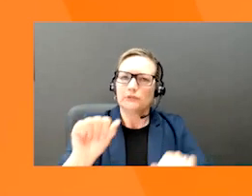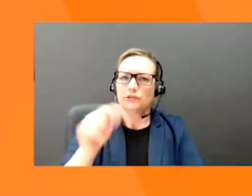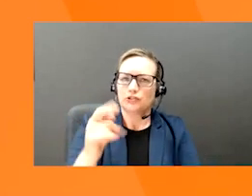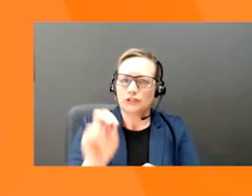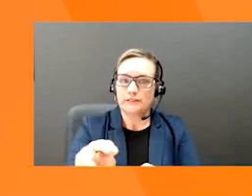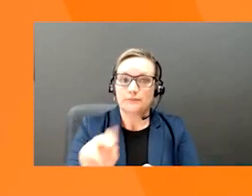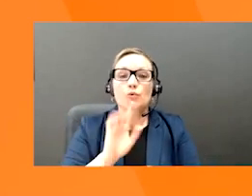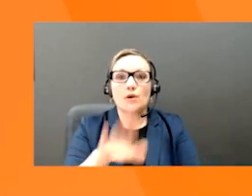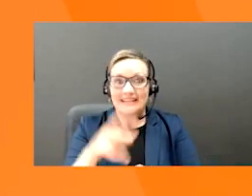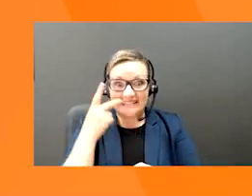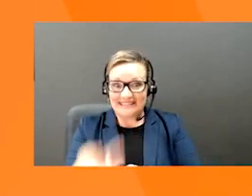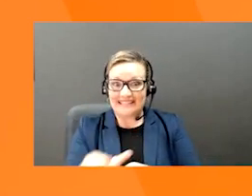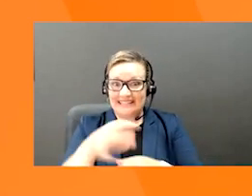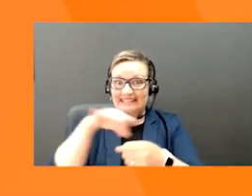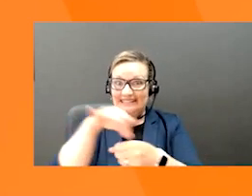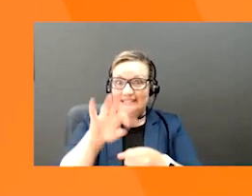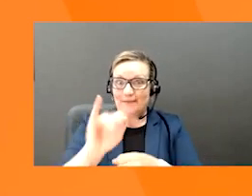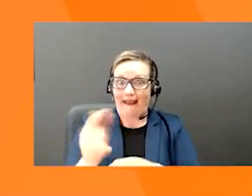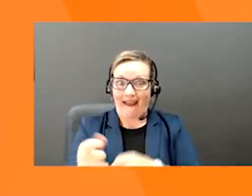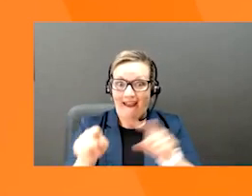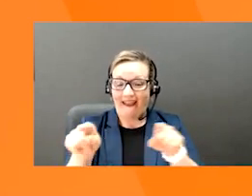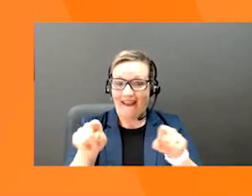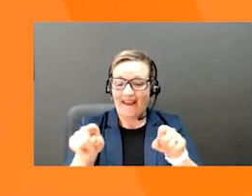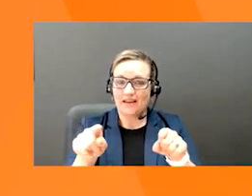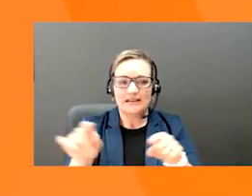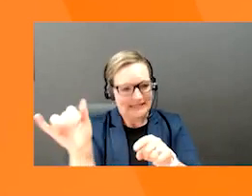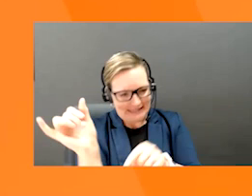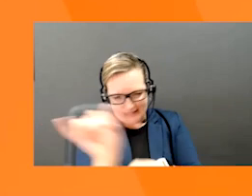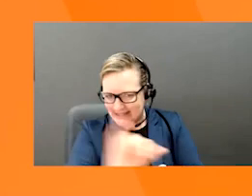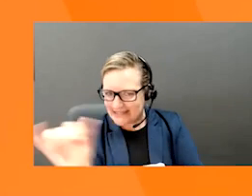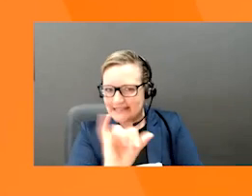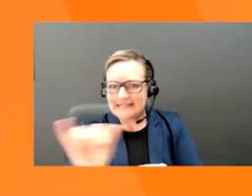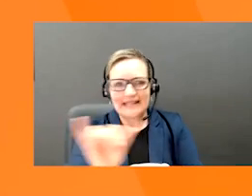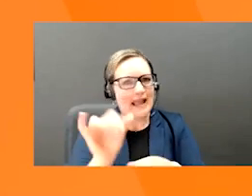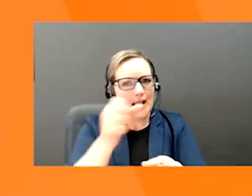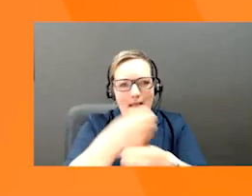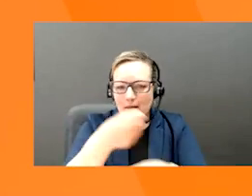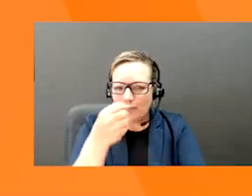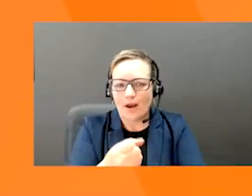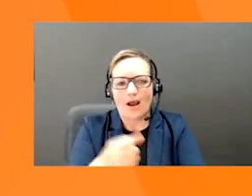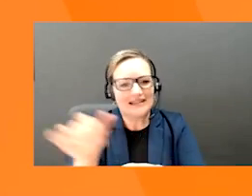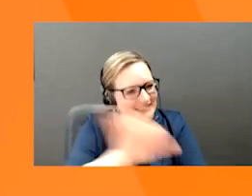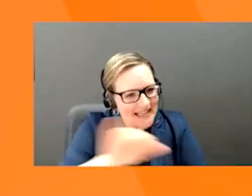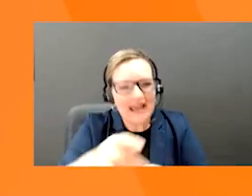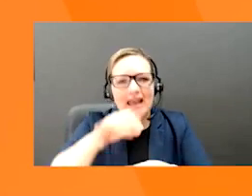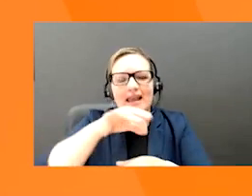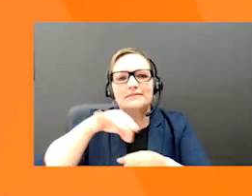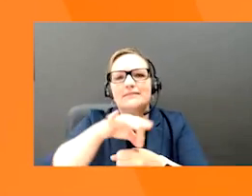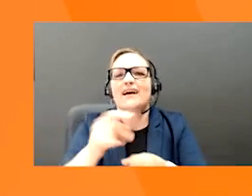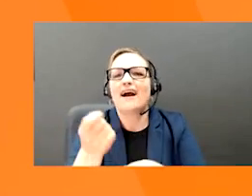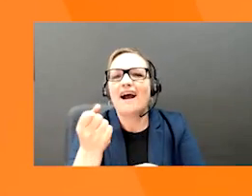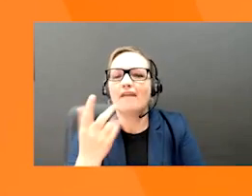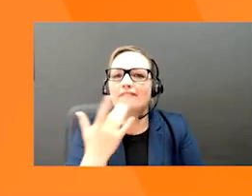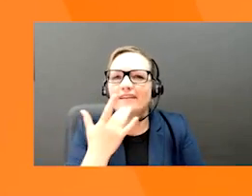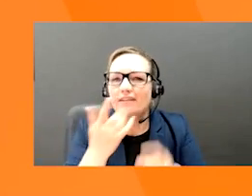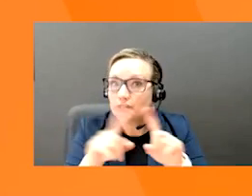same GEETN, even though they have two different flavors of tea. The same product with two or more different variants is considered two